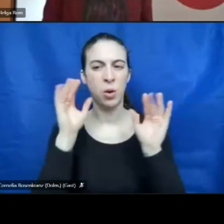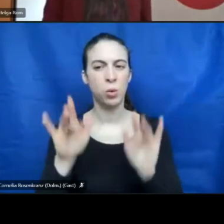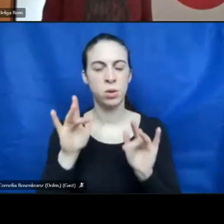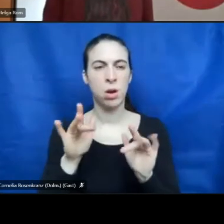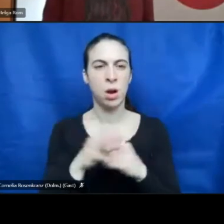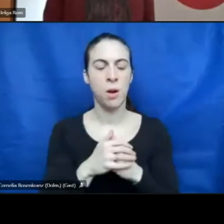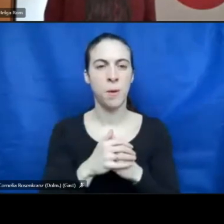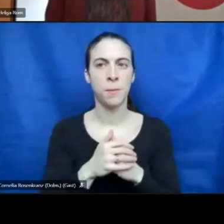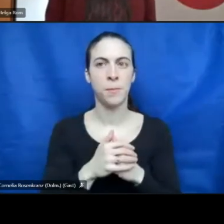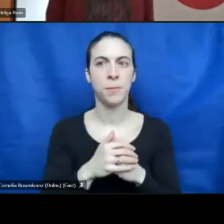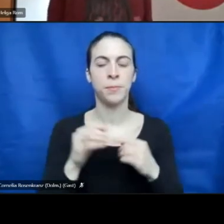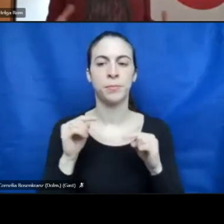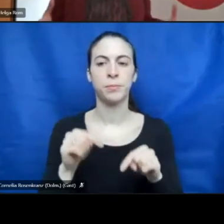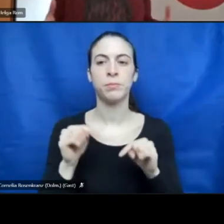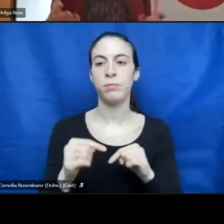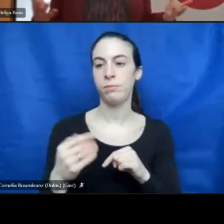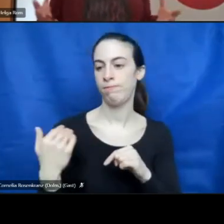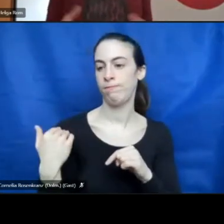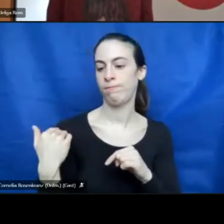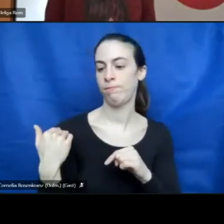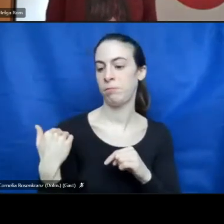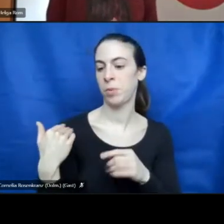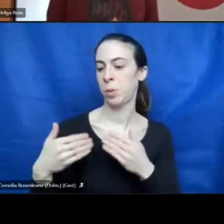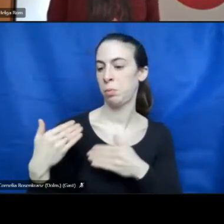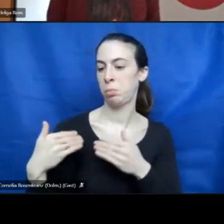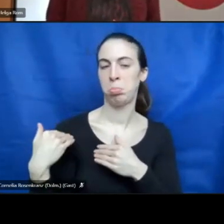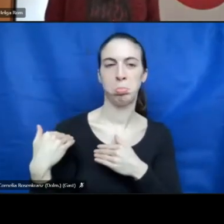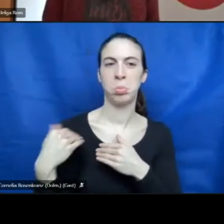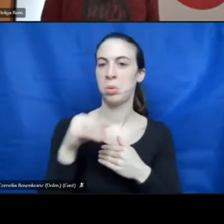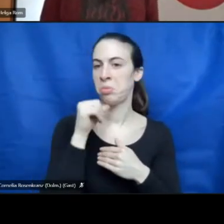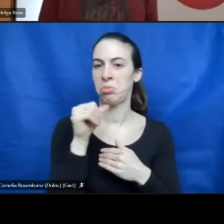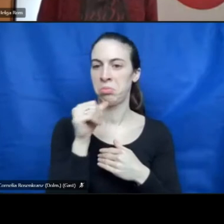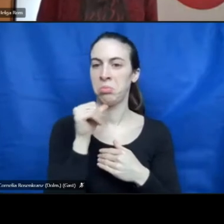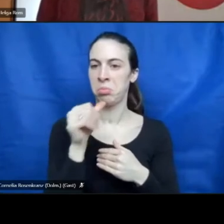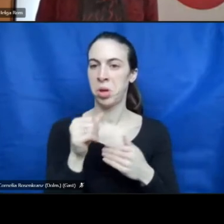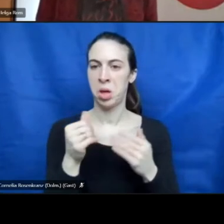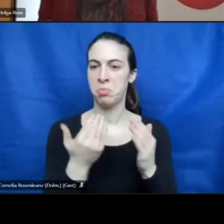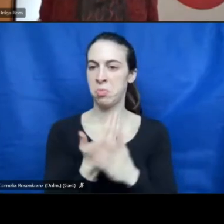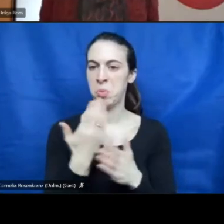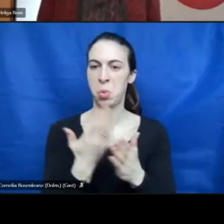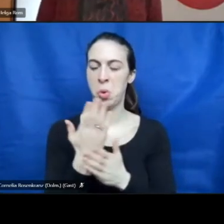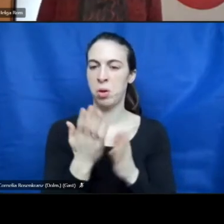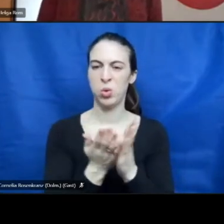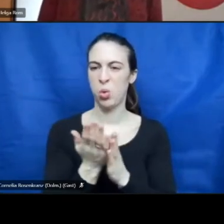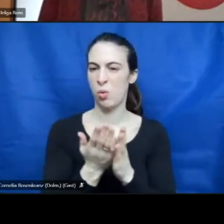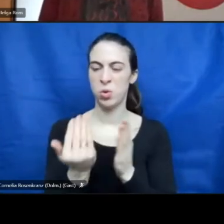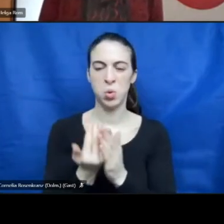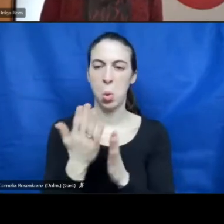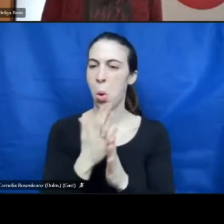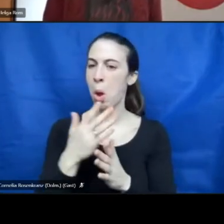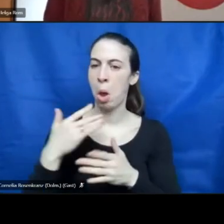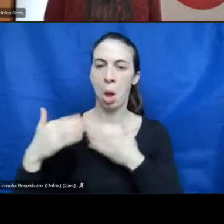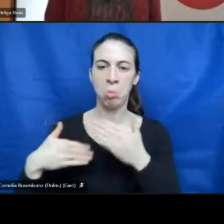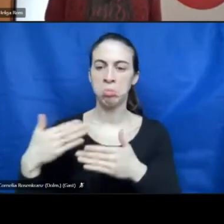In the last time, there were no new services on the market.